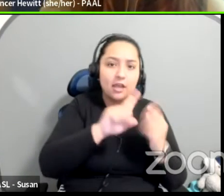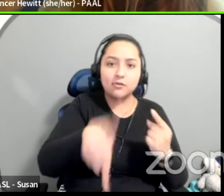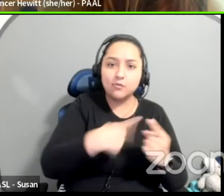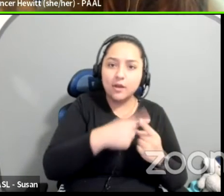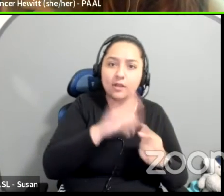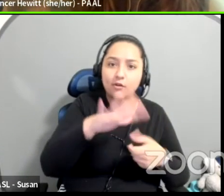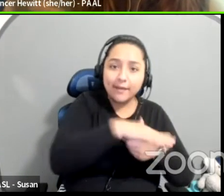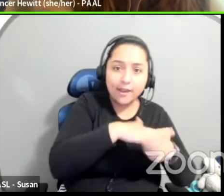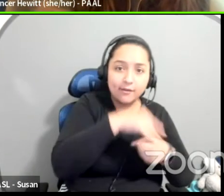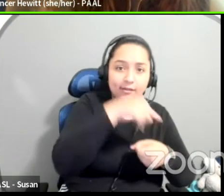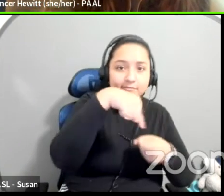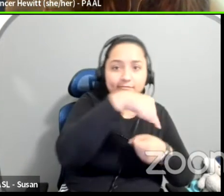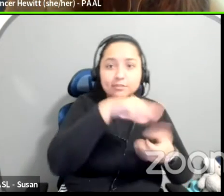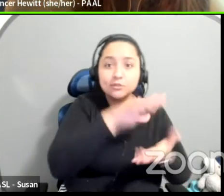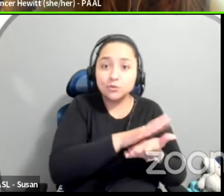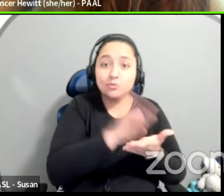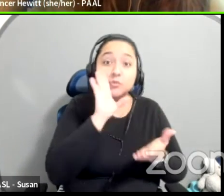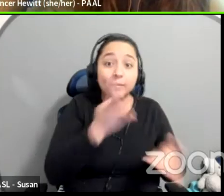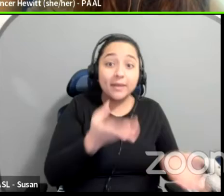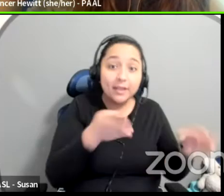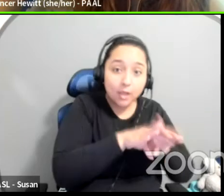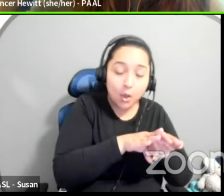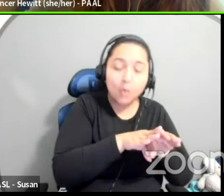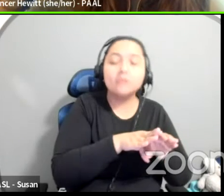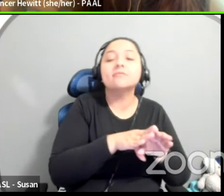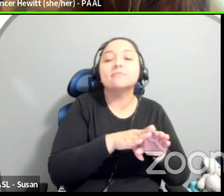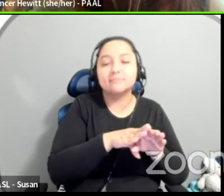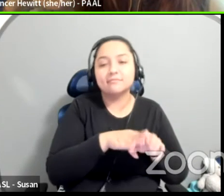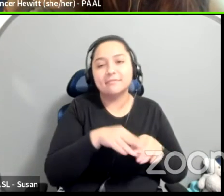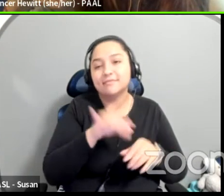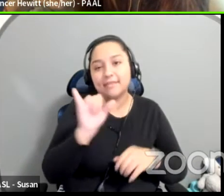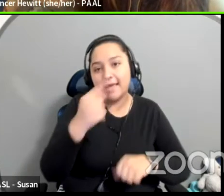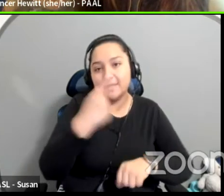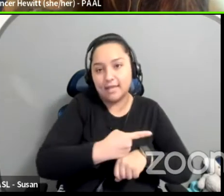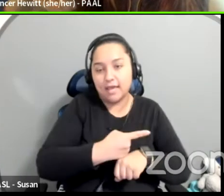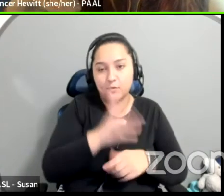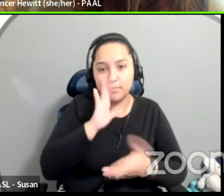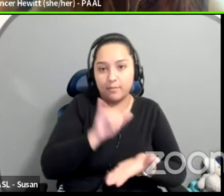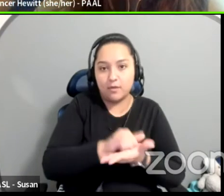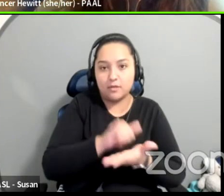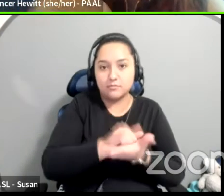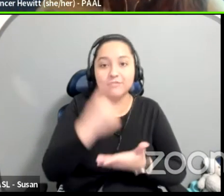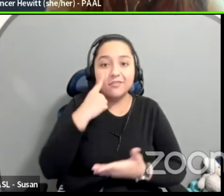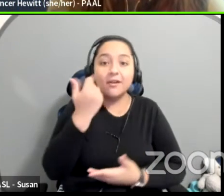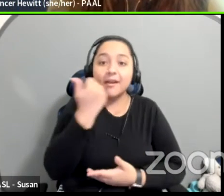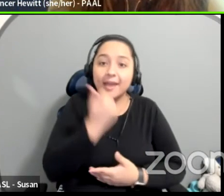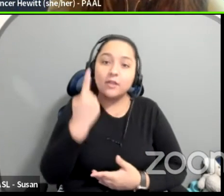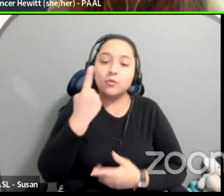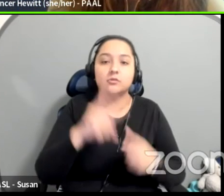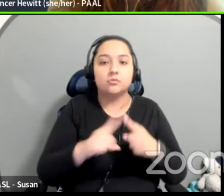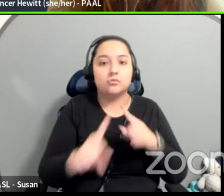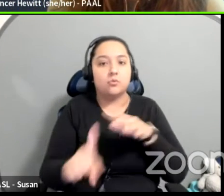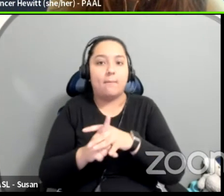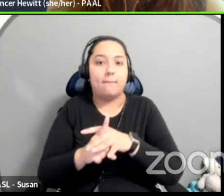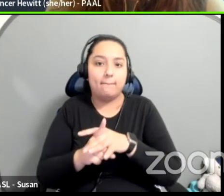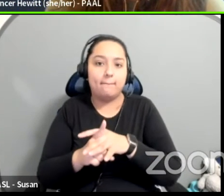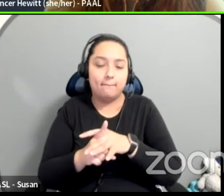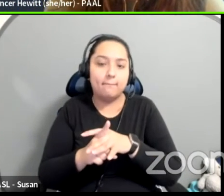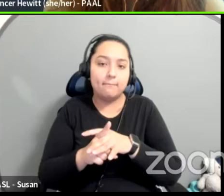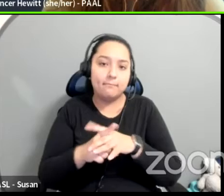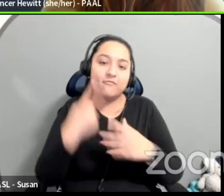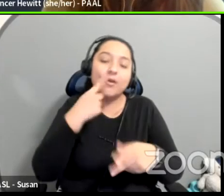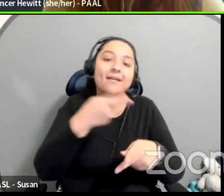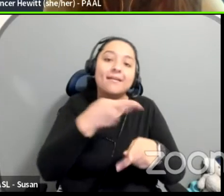acknowledge that that is going to be a day where it is virtually impossible for caregivers to show up to your space. So